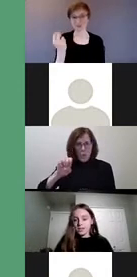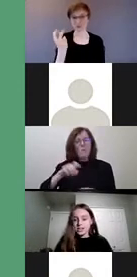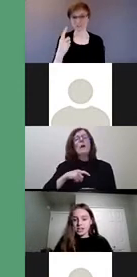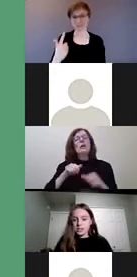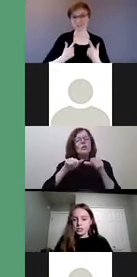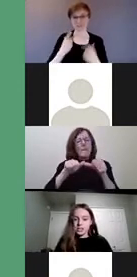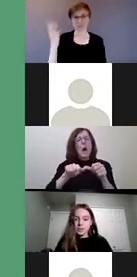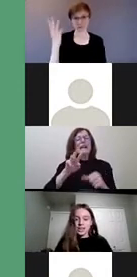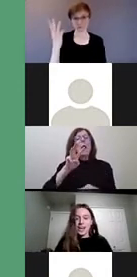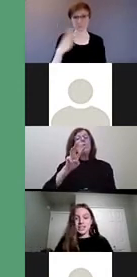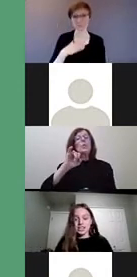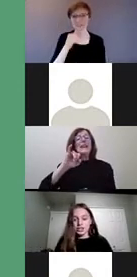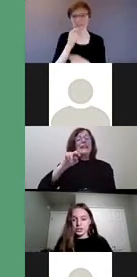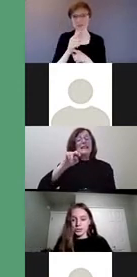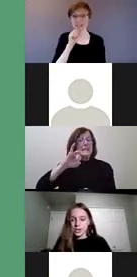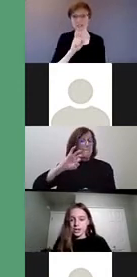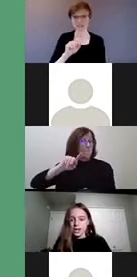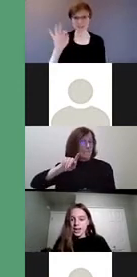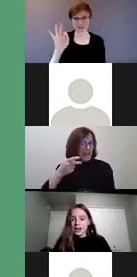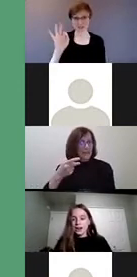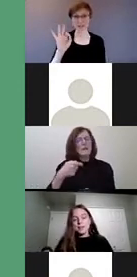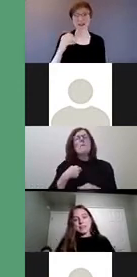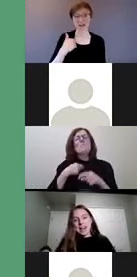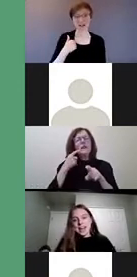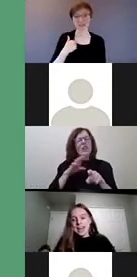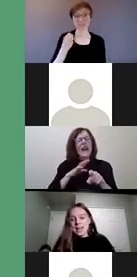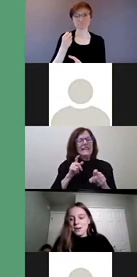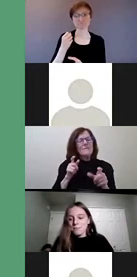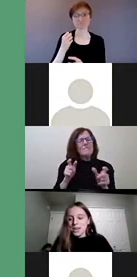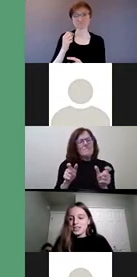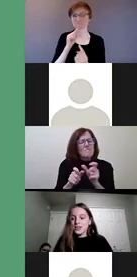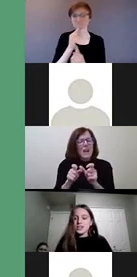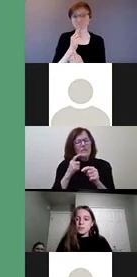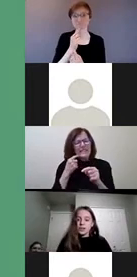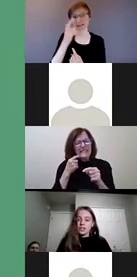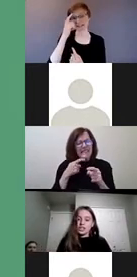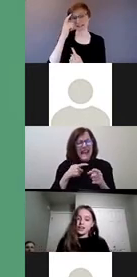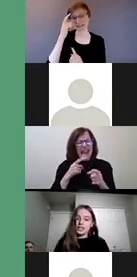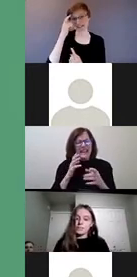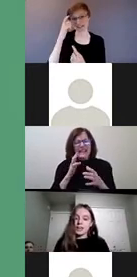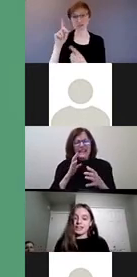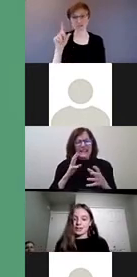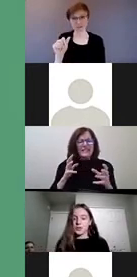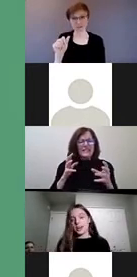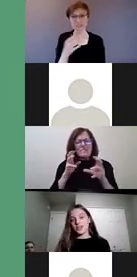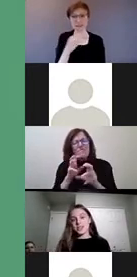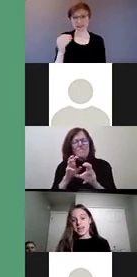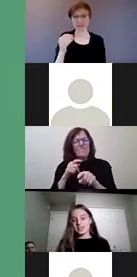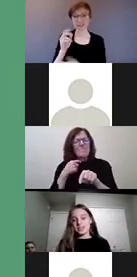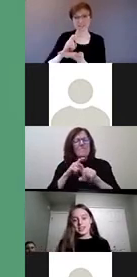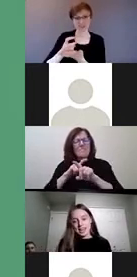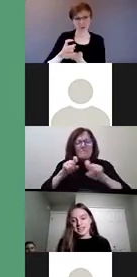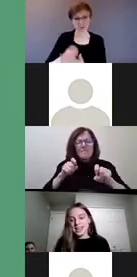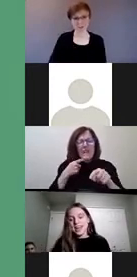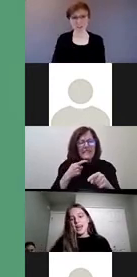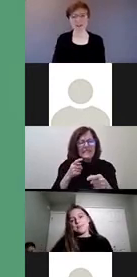profound intellectual disability and a seizure disorder. Her name is Ale. Because of her disability, she cannot speak in a language we can understand,